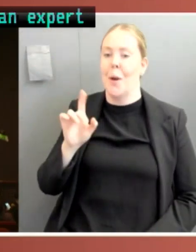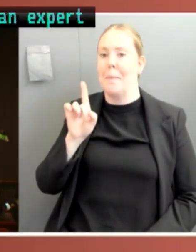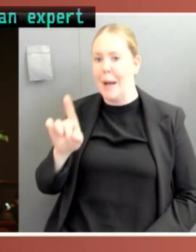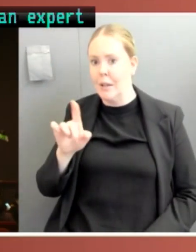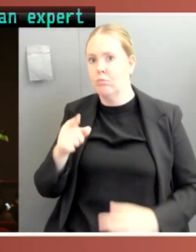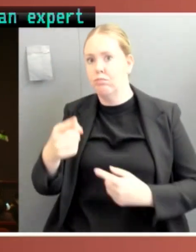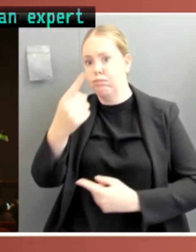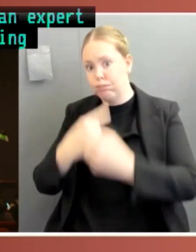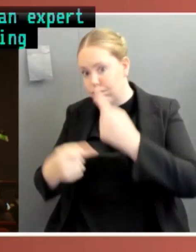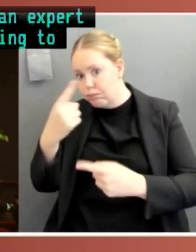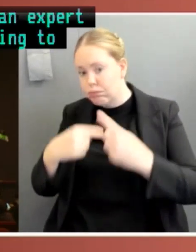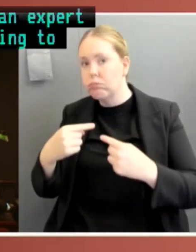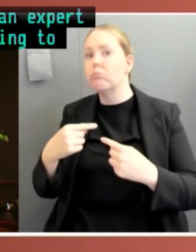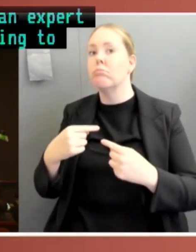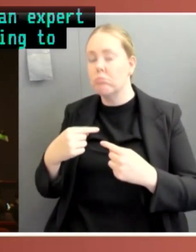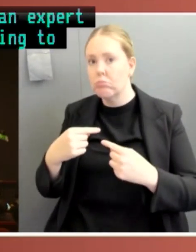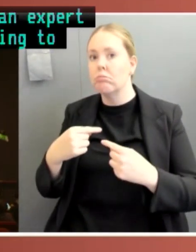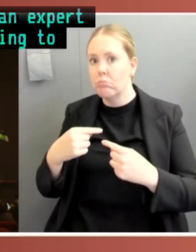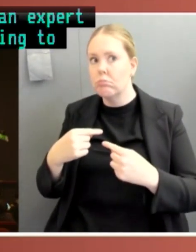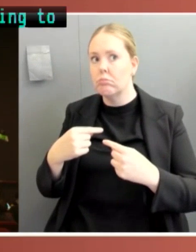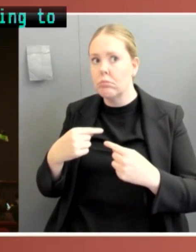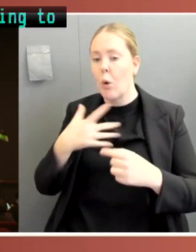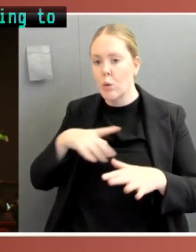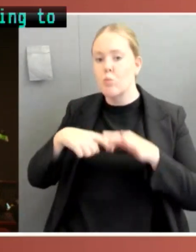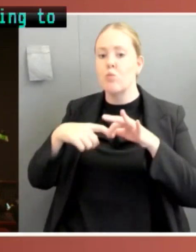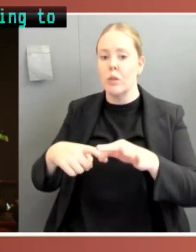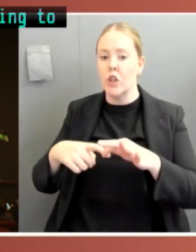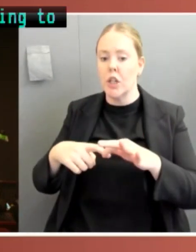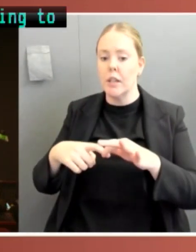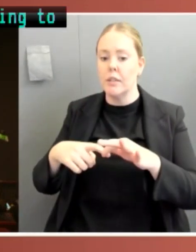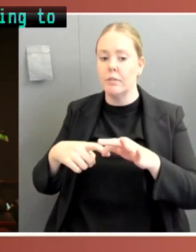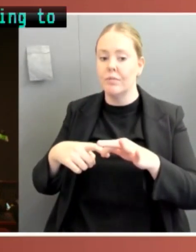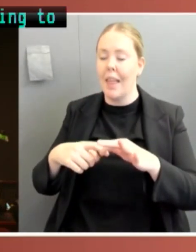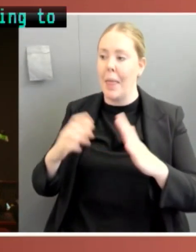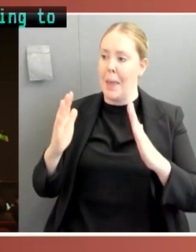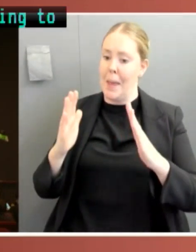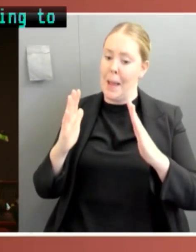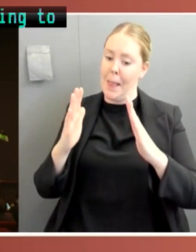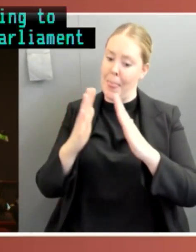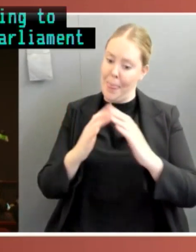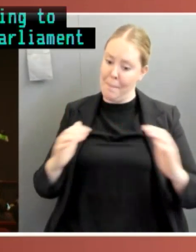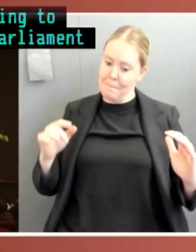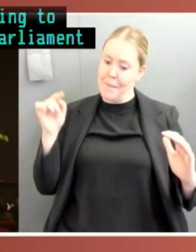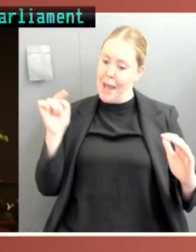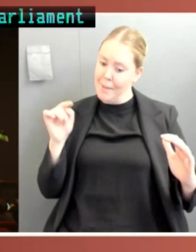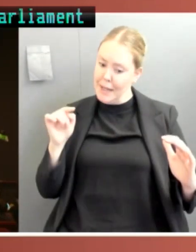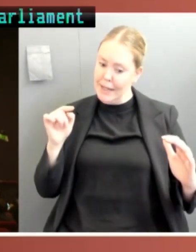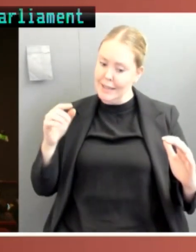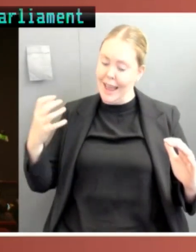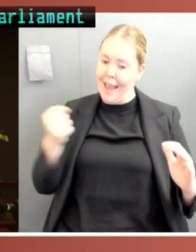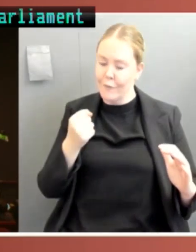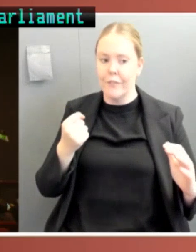Parliament itself have a go back and clean up the mess type of